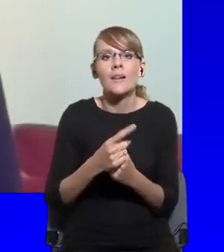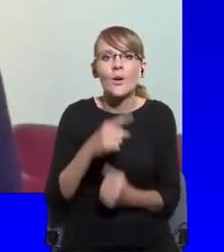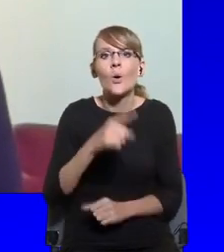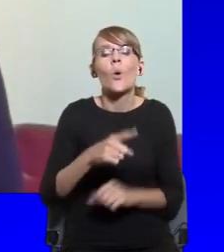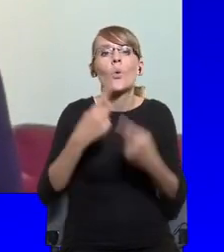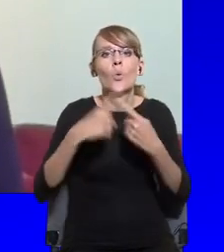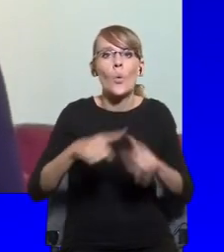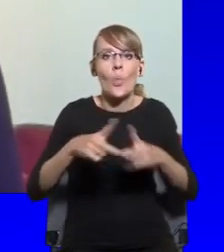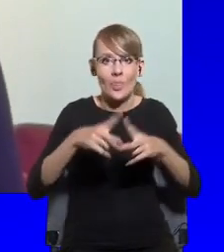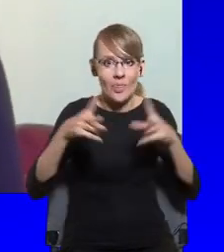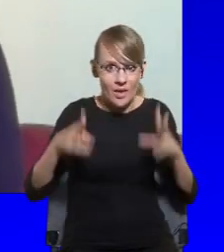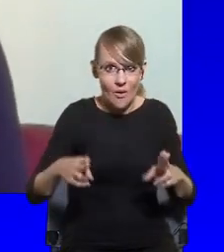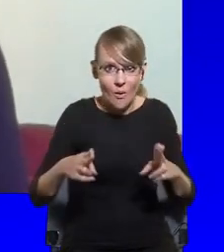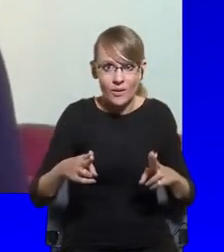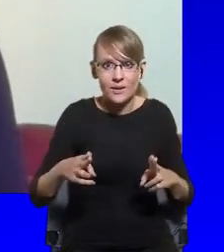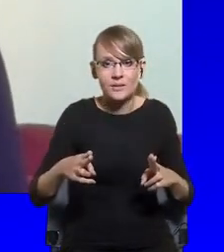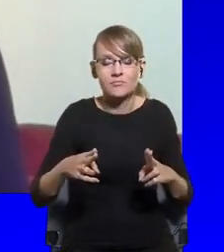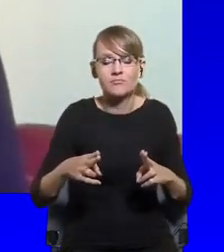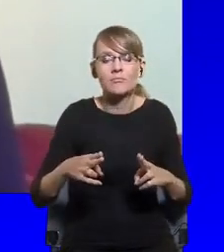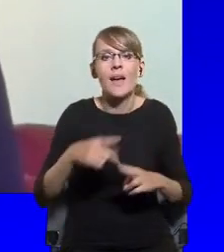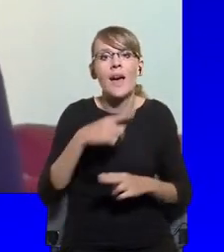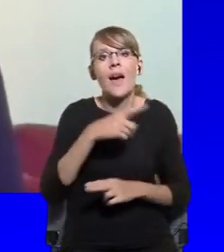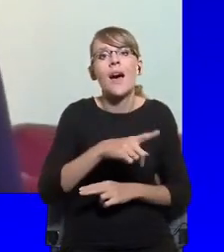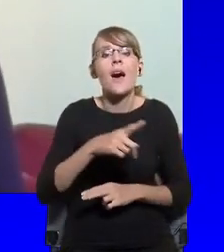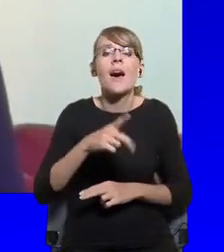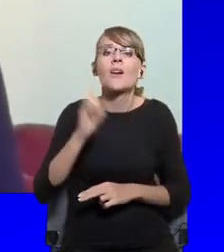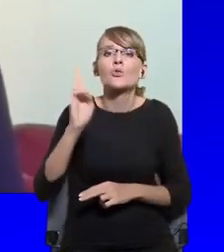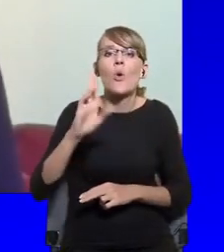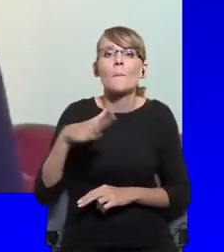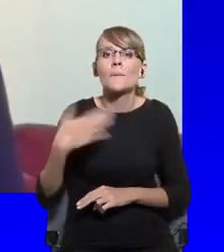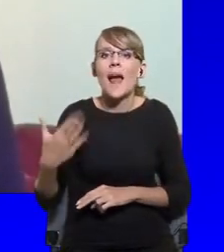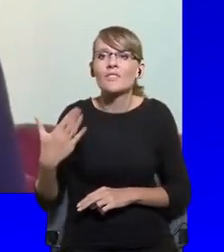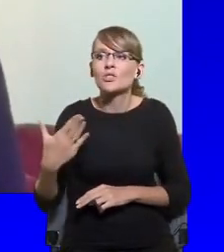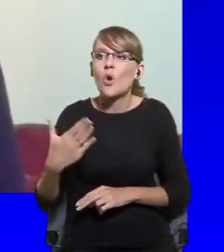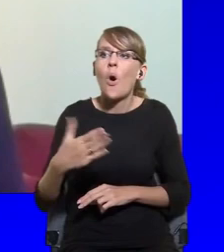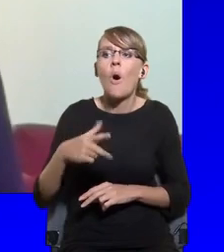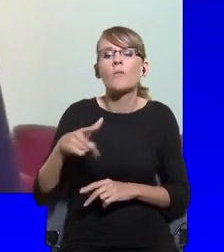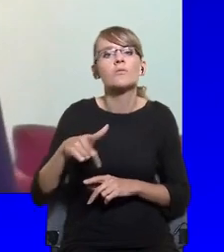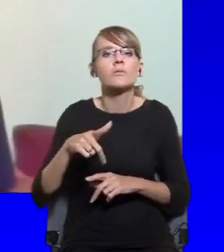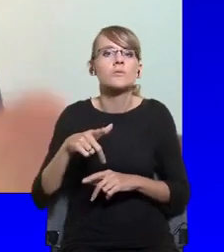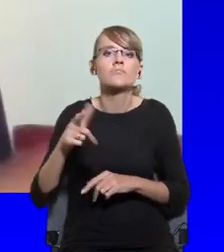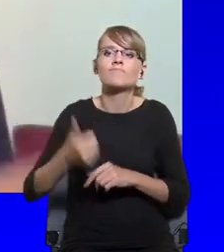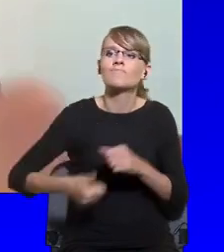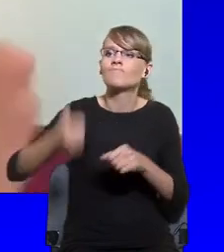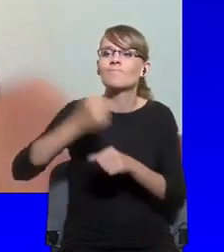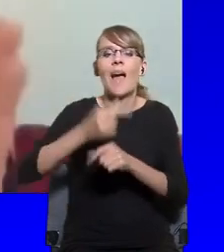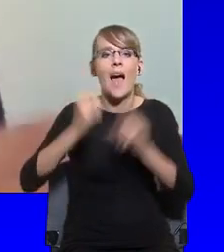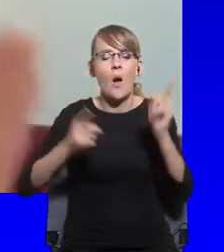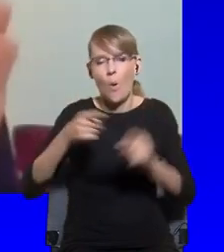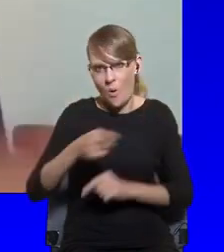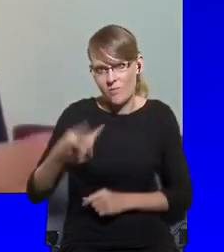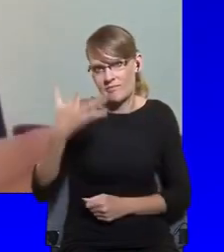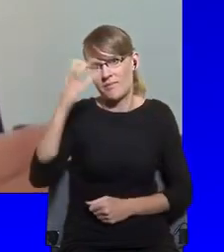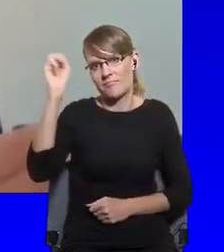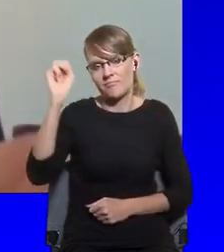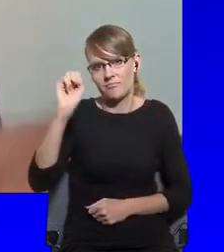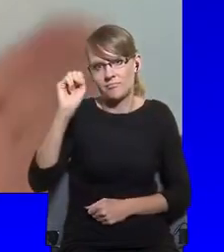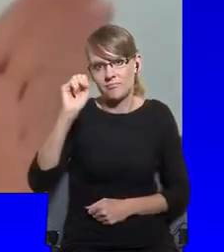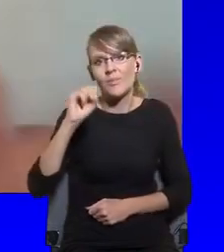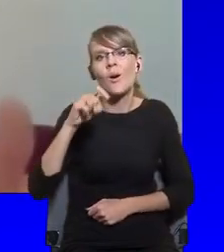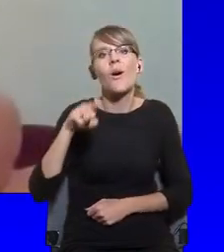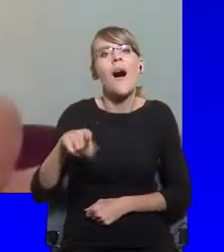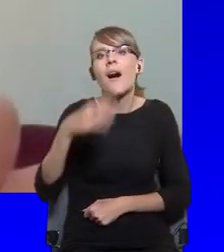authoritarian populists will have succeeded in basically moving the political battle